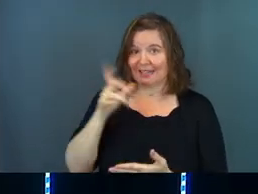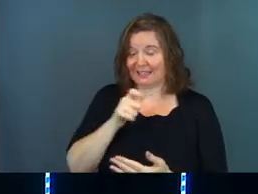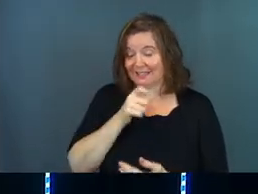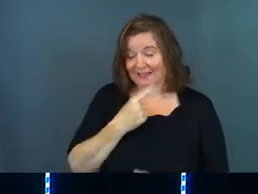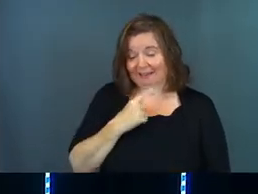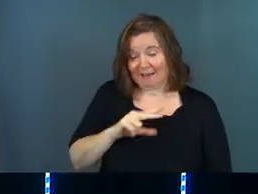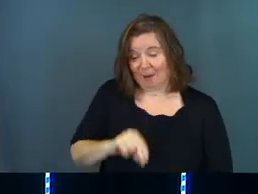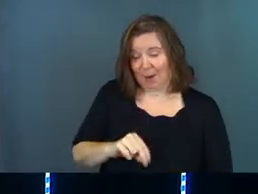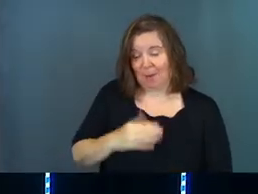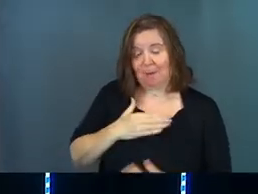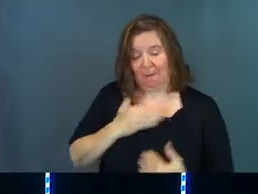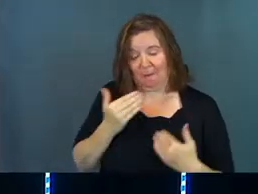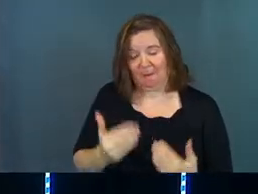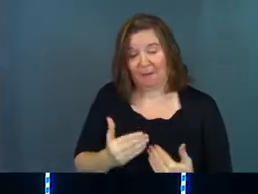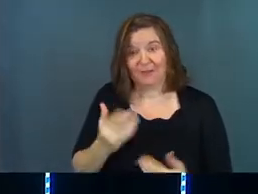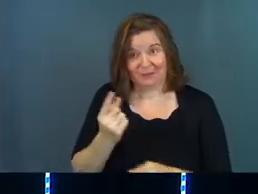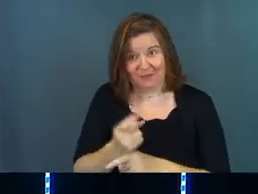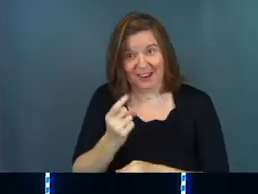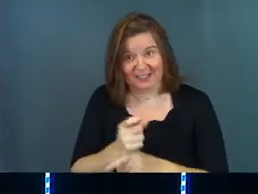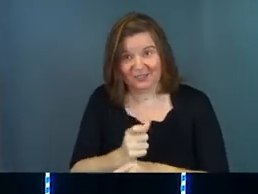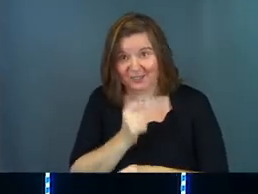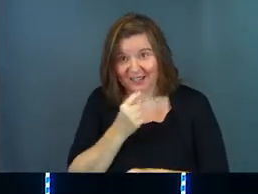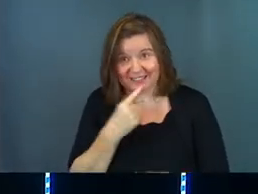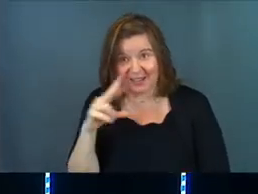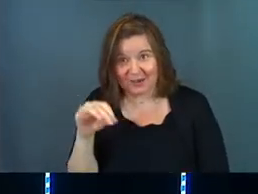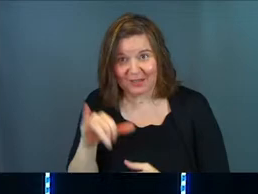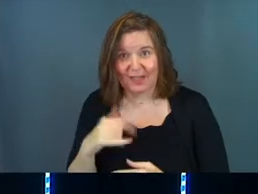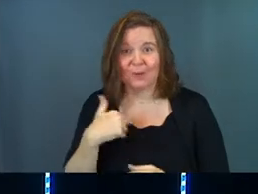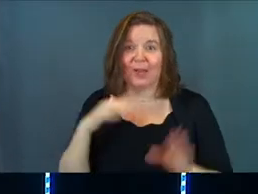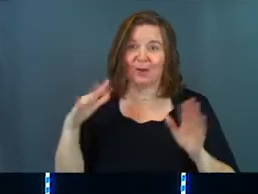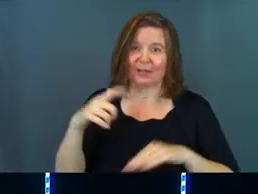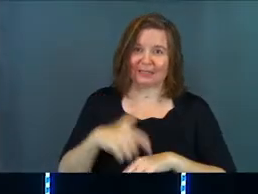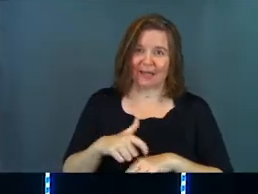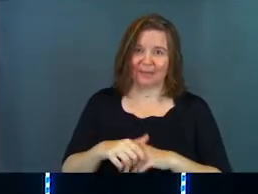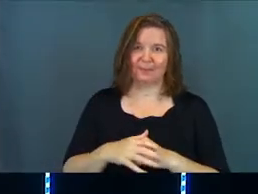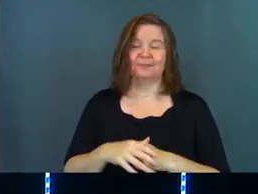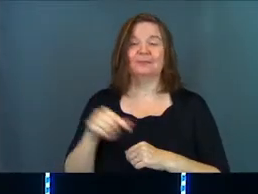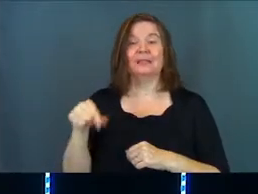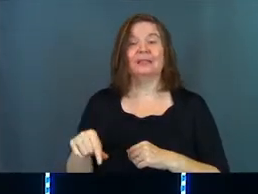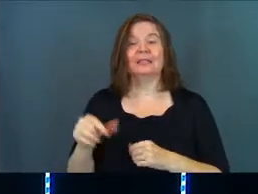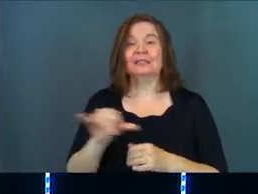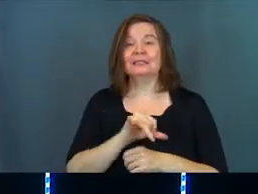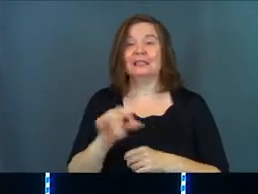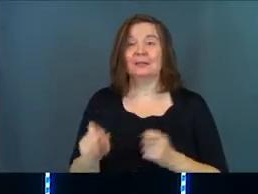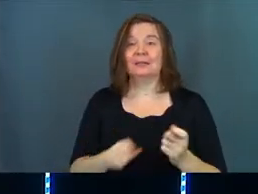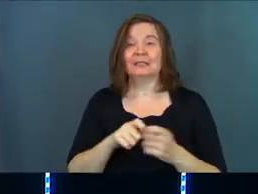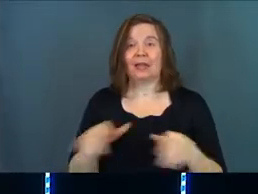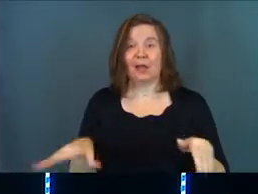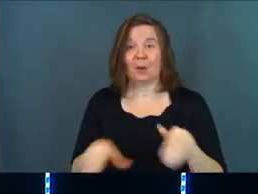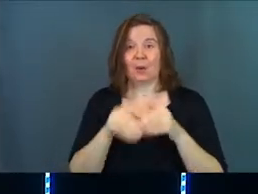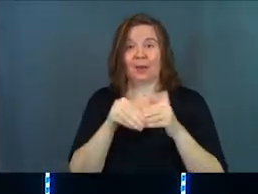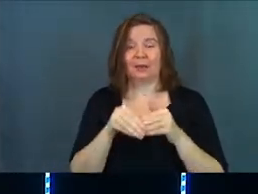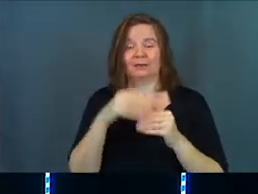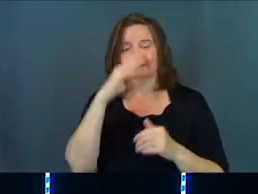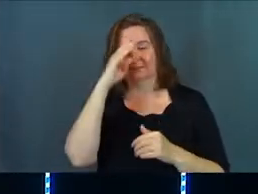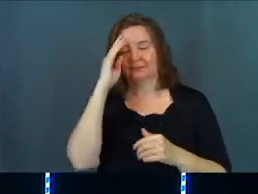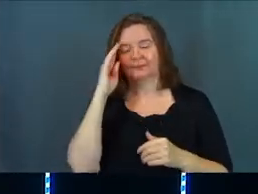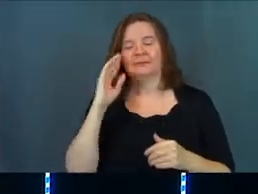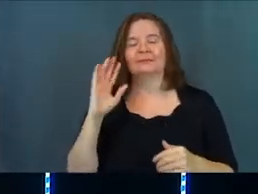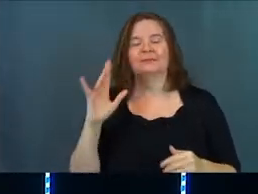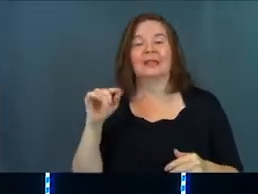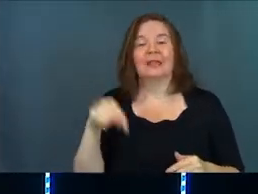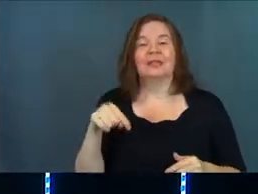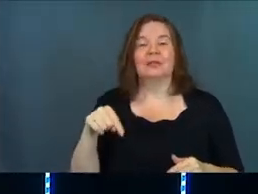dad is not going to say no. Amen. Dads, you're not going to say no to that. And we had a great time. And this same exact wedding, um,